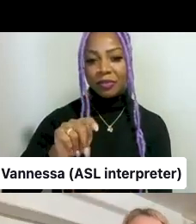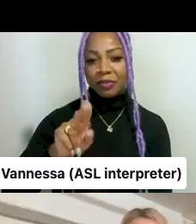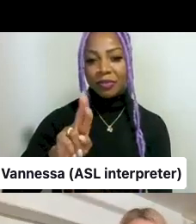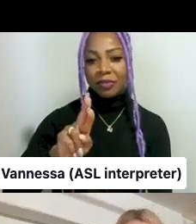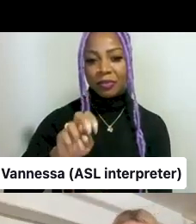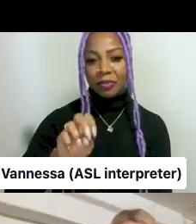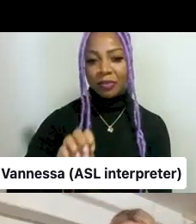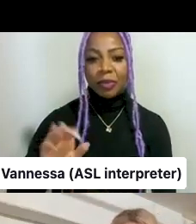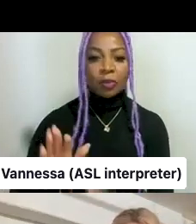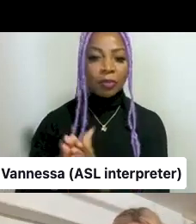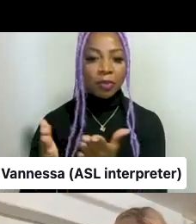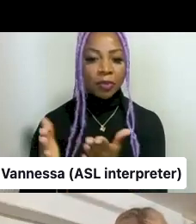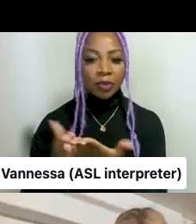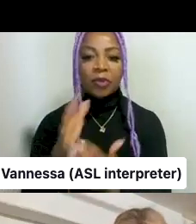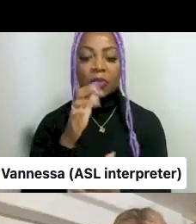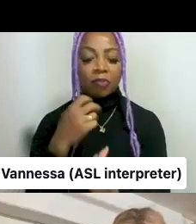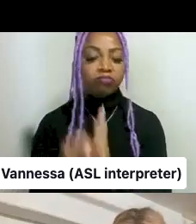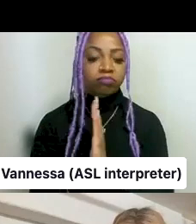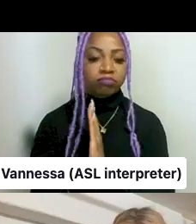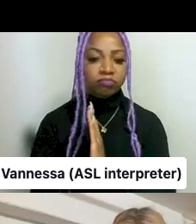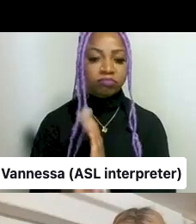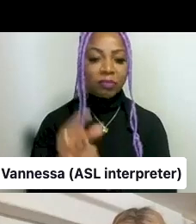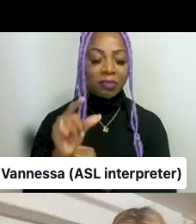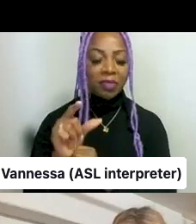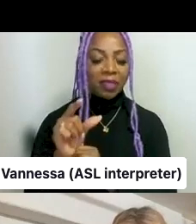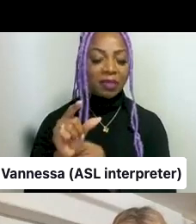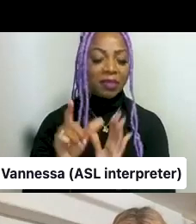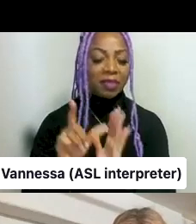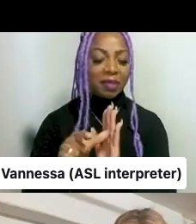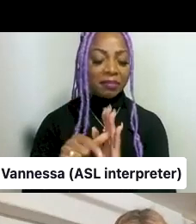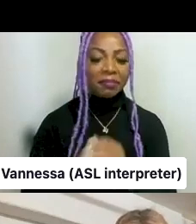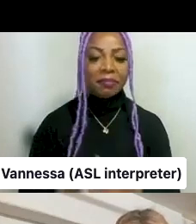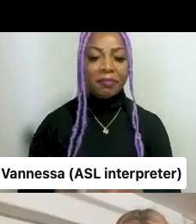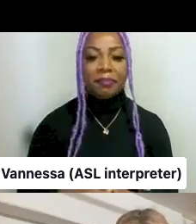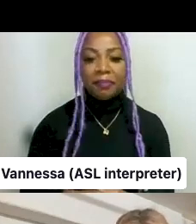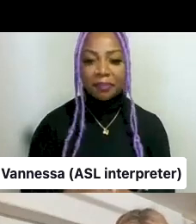We'll dive into it a little bit more later.